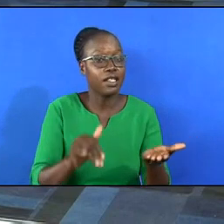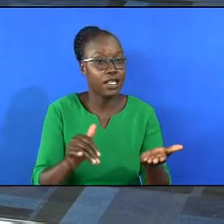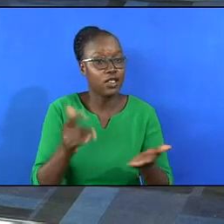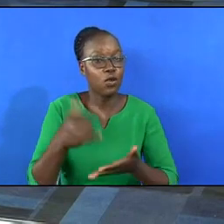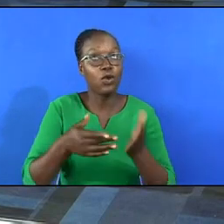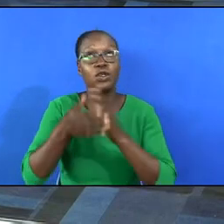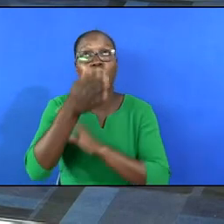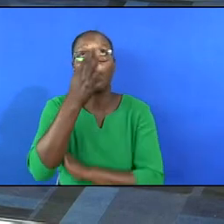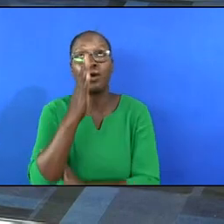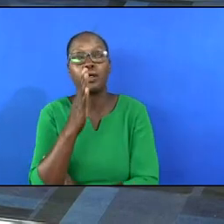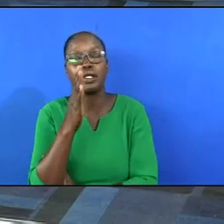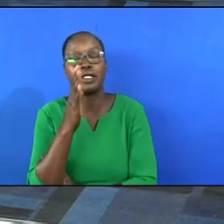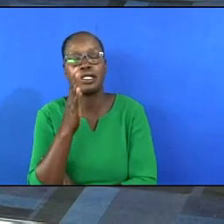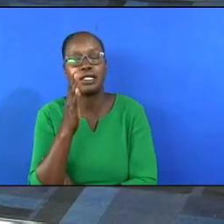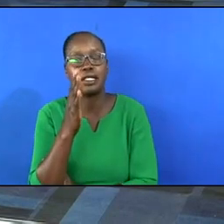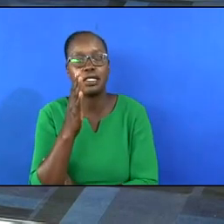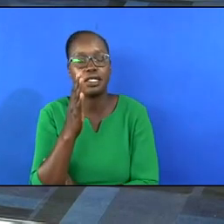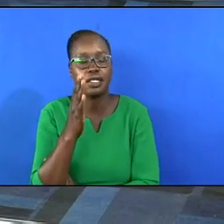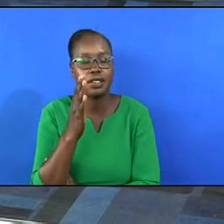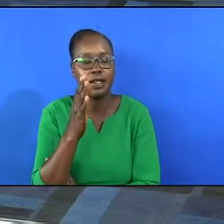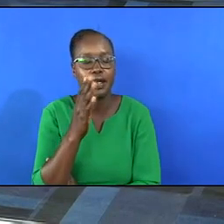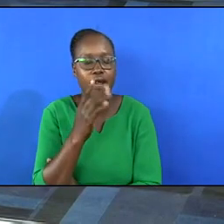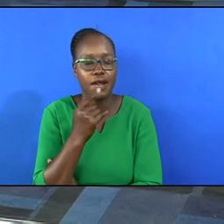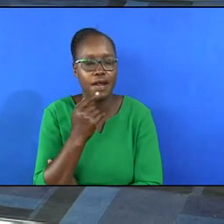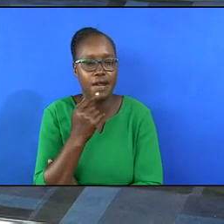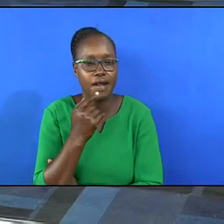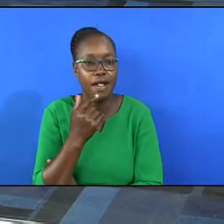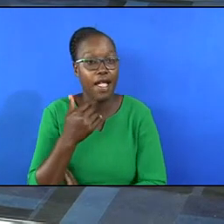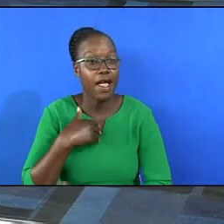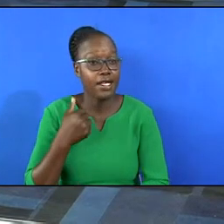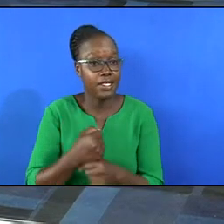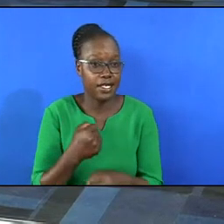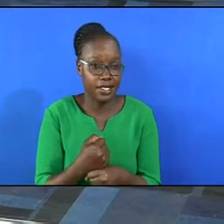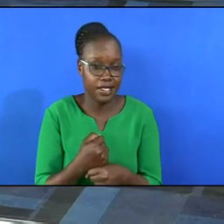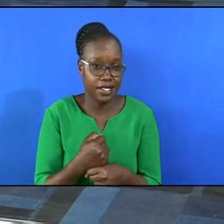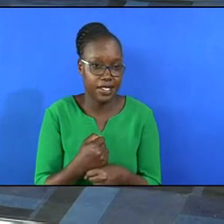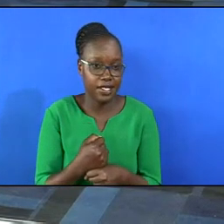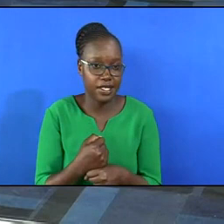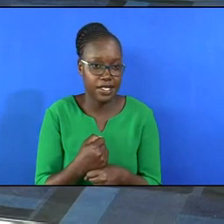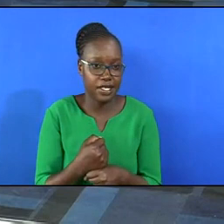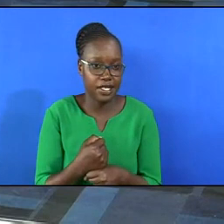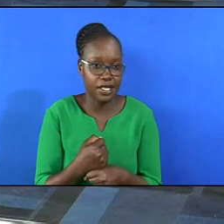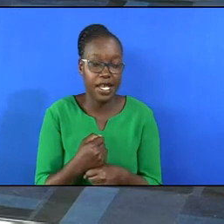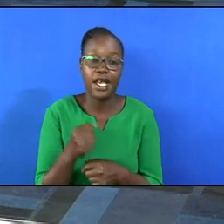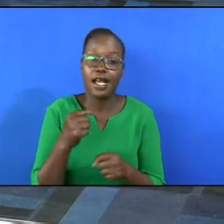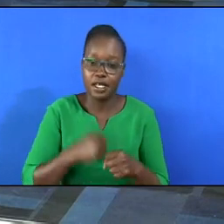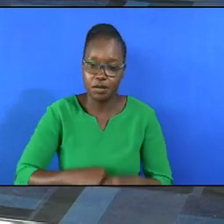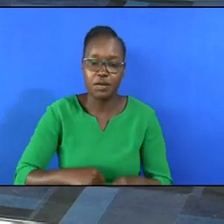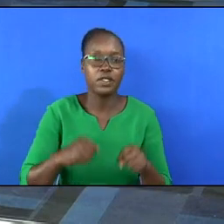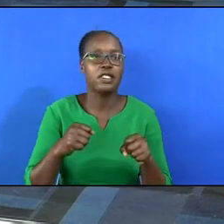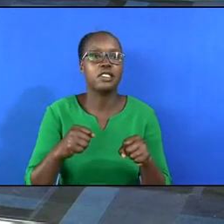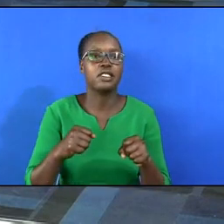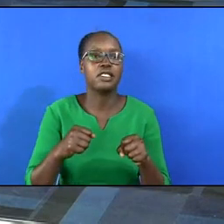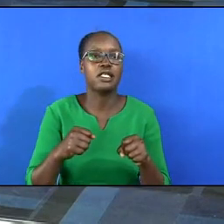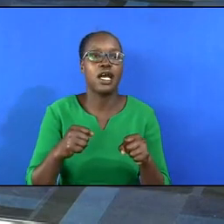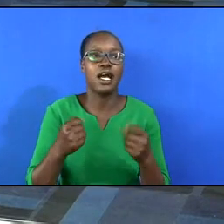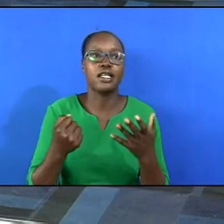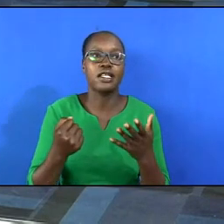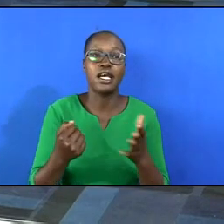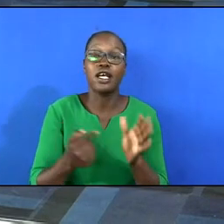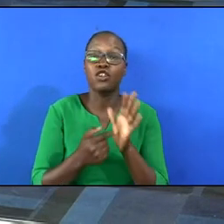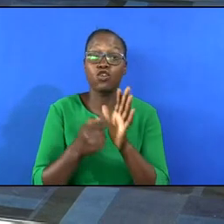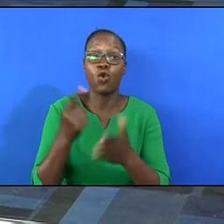what God has done emanates from what he is.